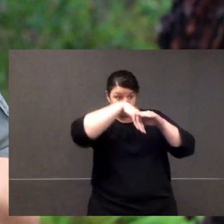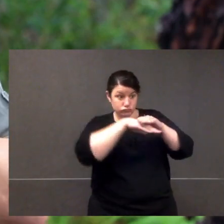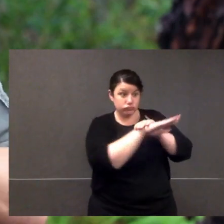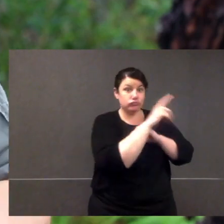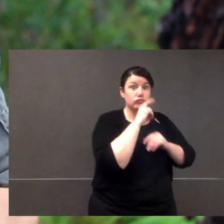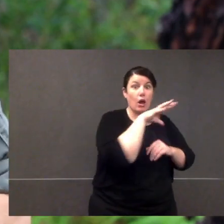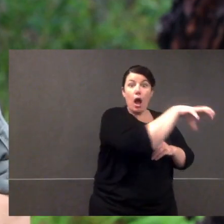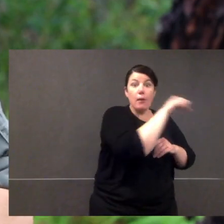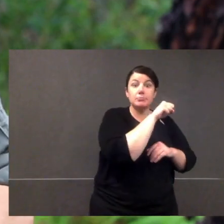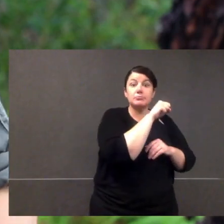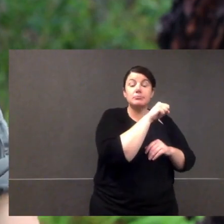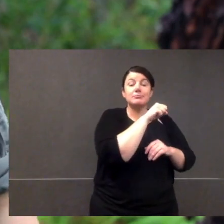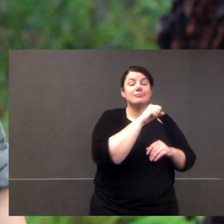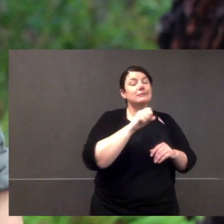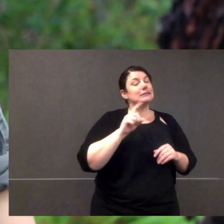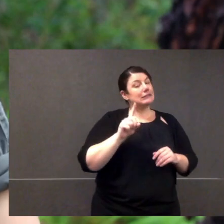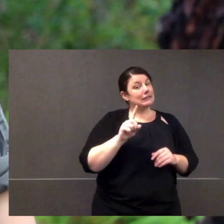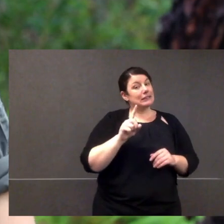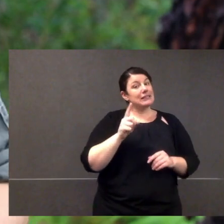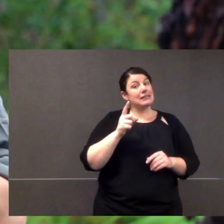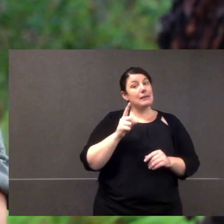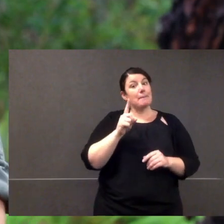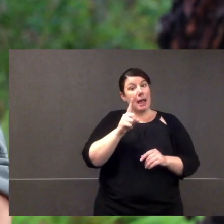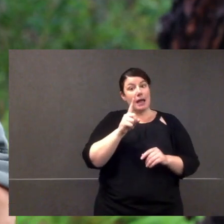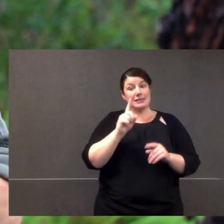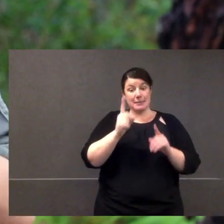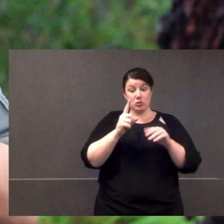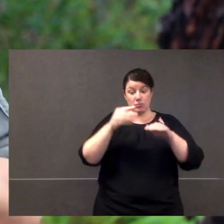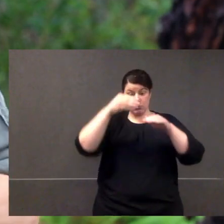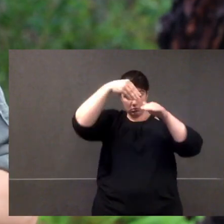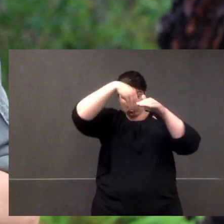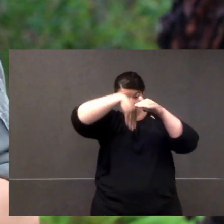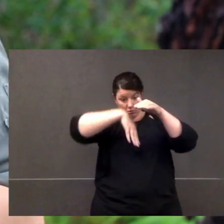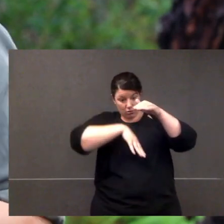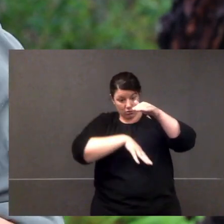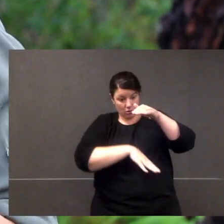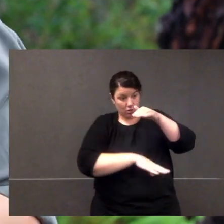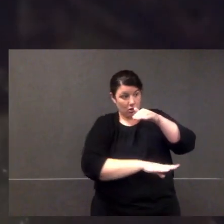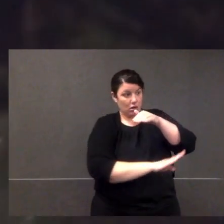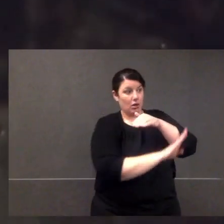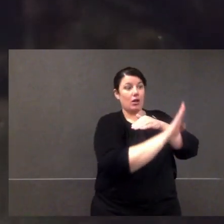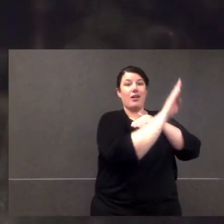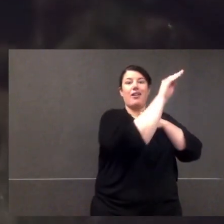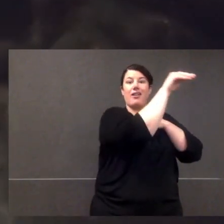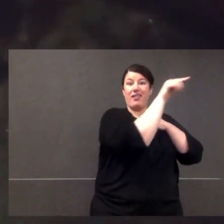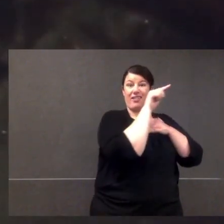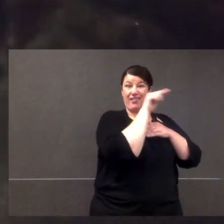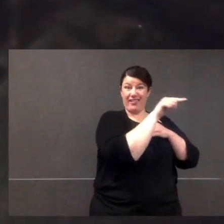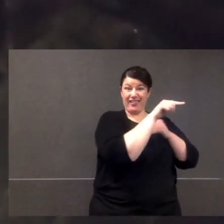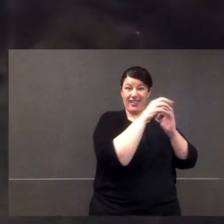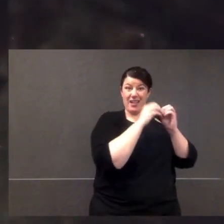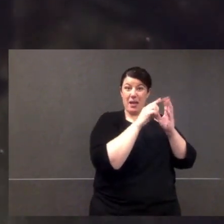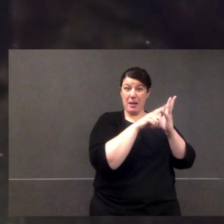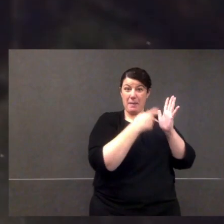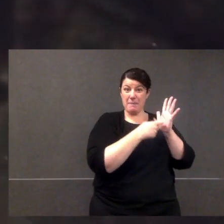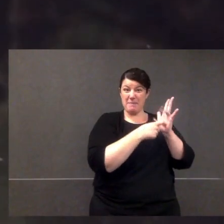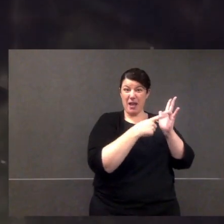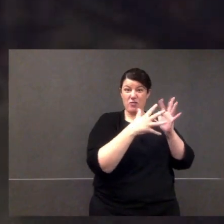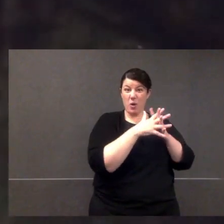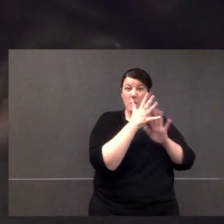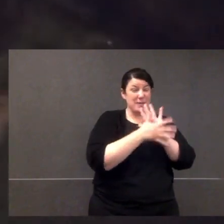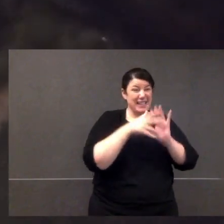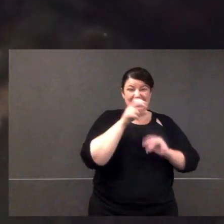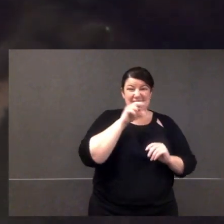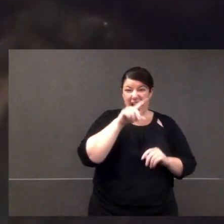Now, you could have something like a python go in there and try and predate them, but normally, or sometimes, the burrow even happens, they go